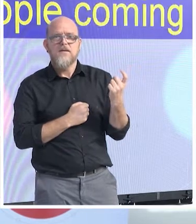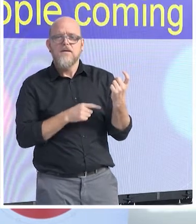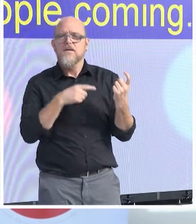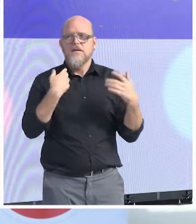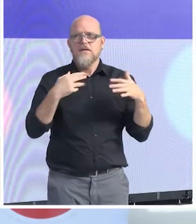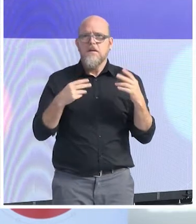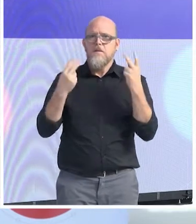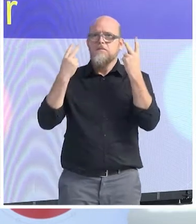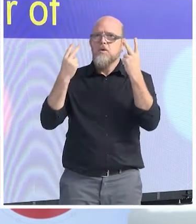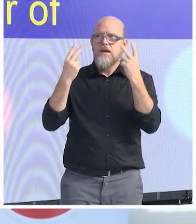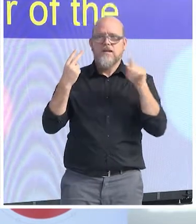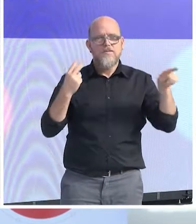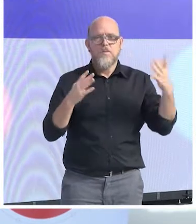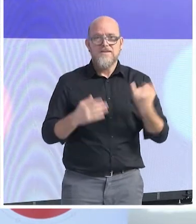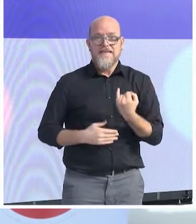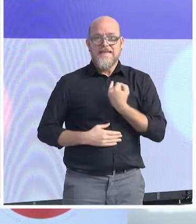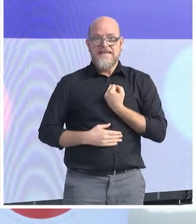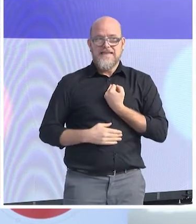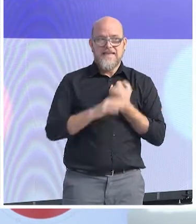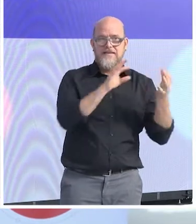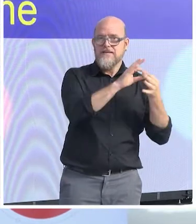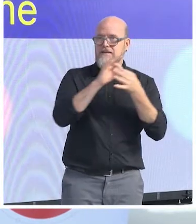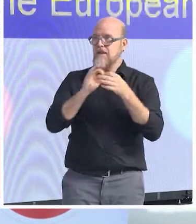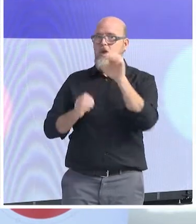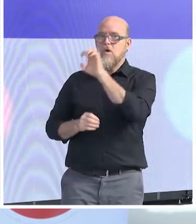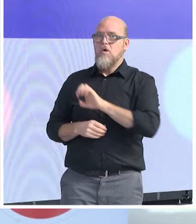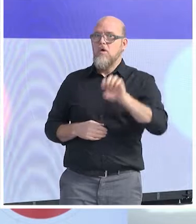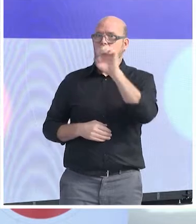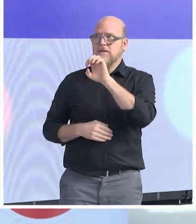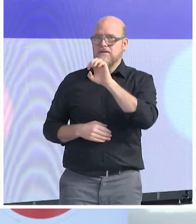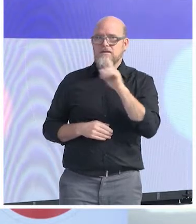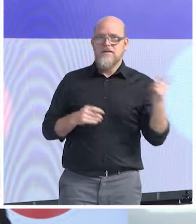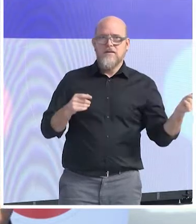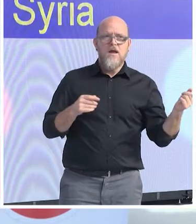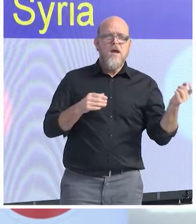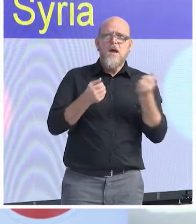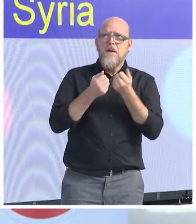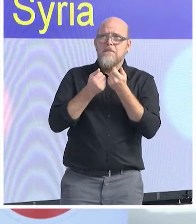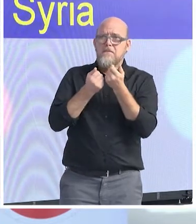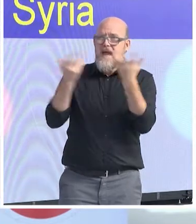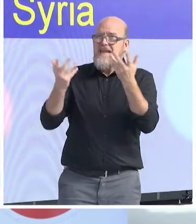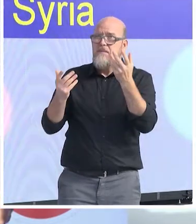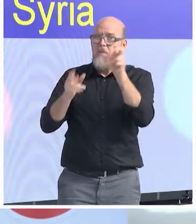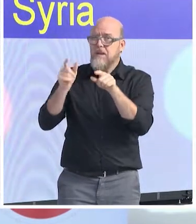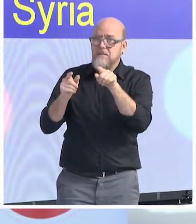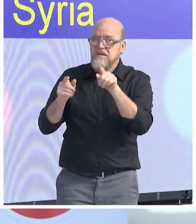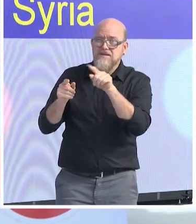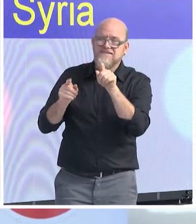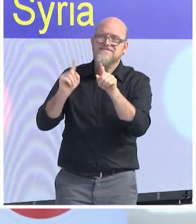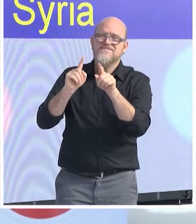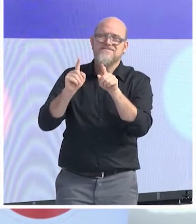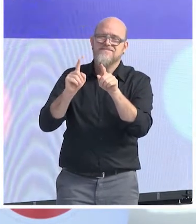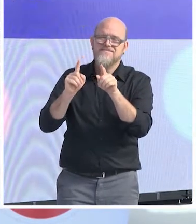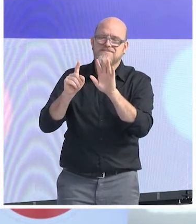the number of the people that came to the European Union after the war in Syria is negligible comparing with the size of the continent